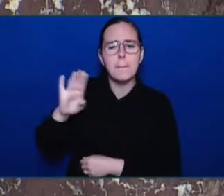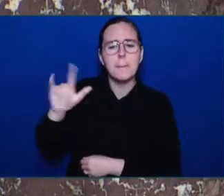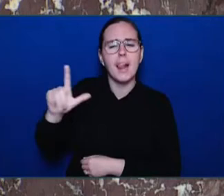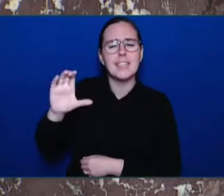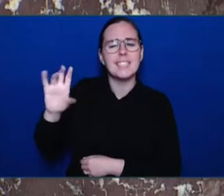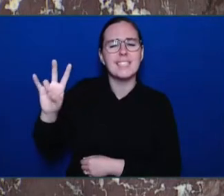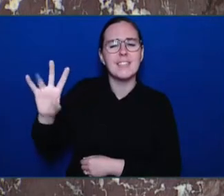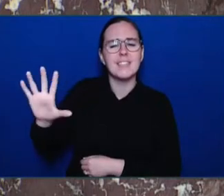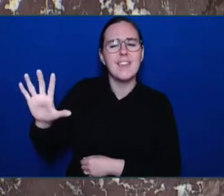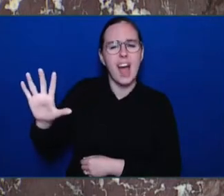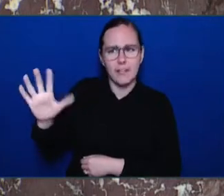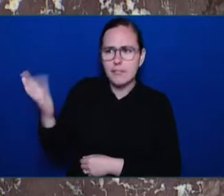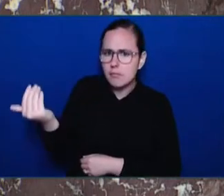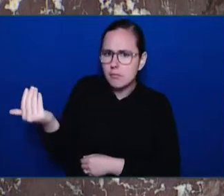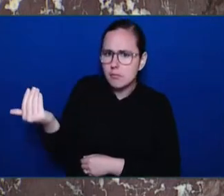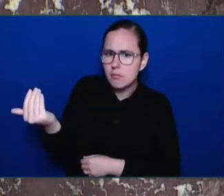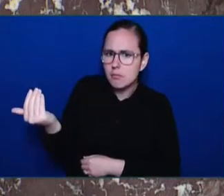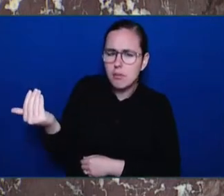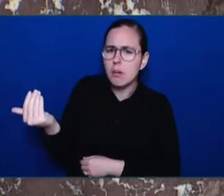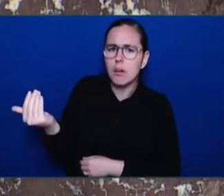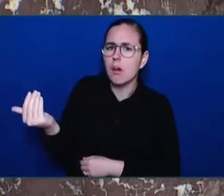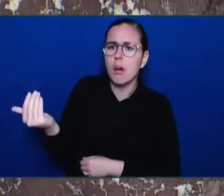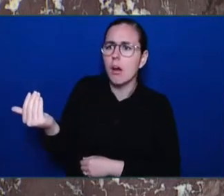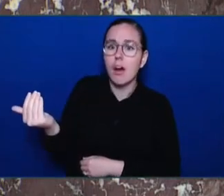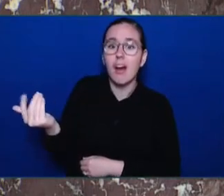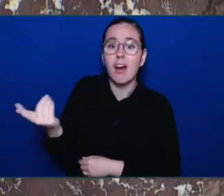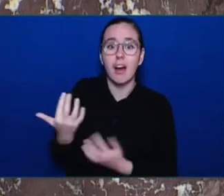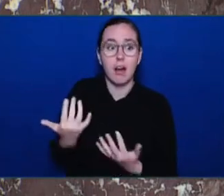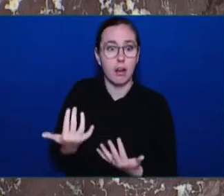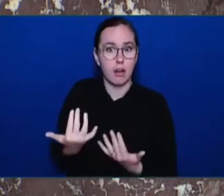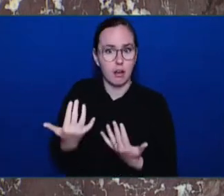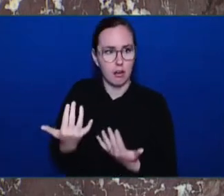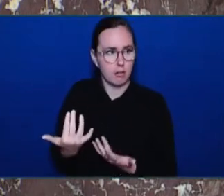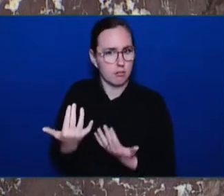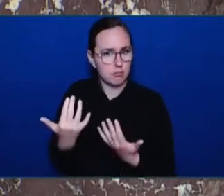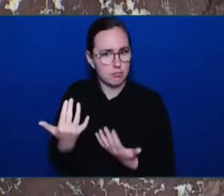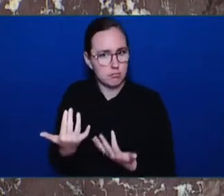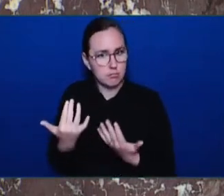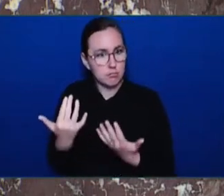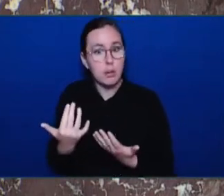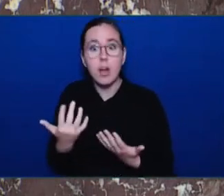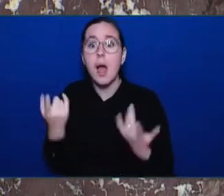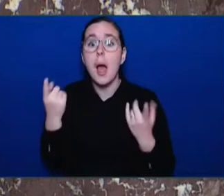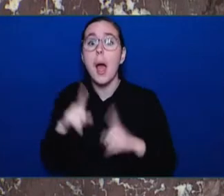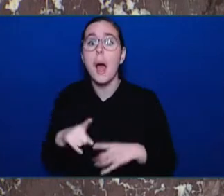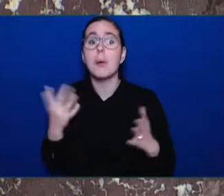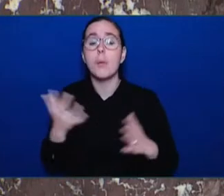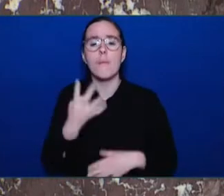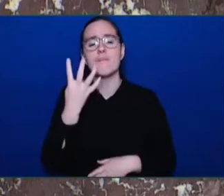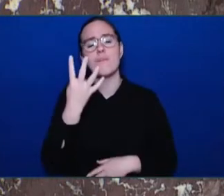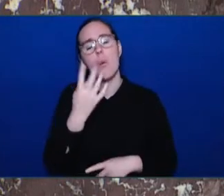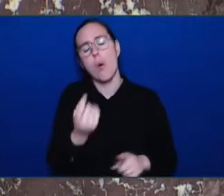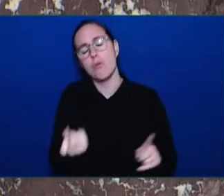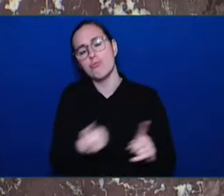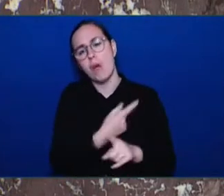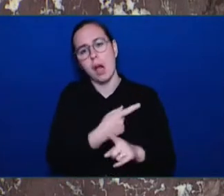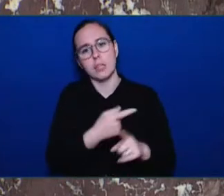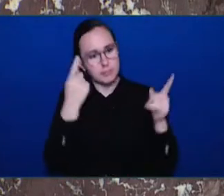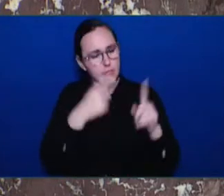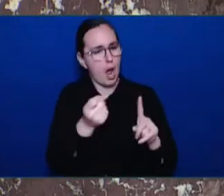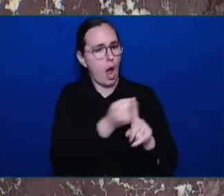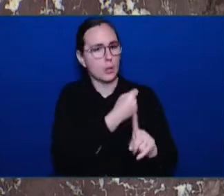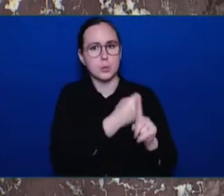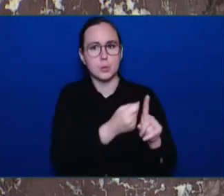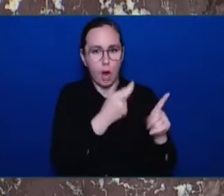and with four random assaults taking place just in Vancouver every day, that's 40 innocent victims that have been assaulted since this house